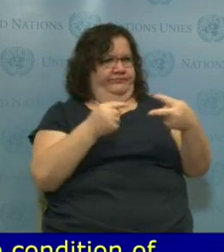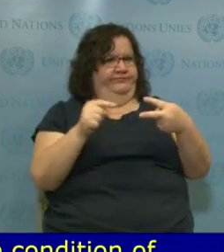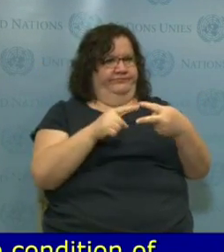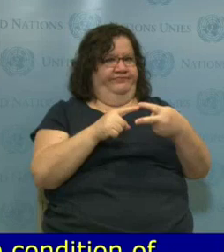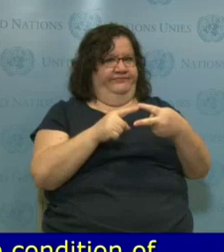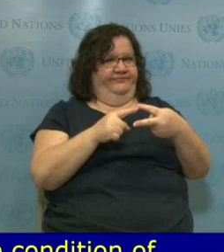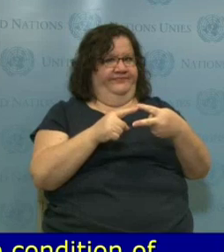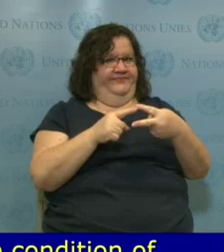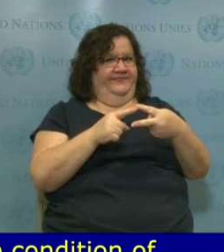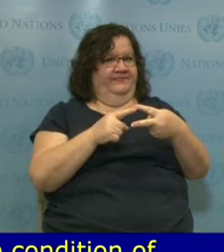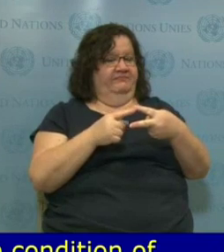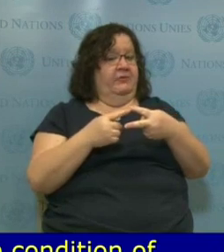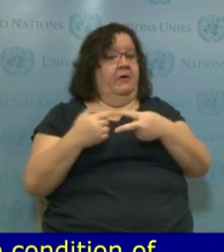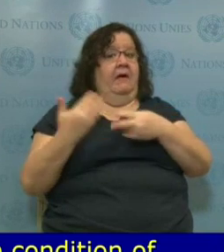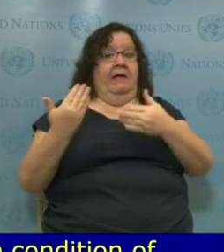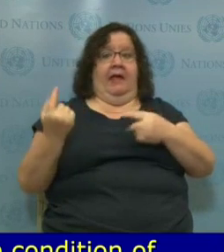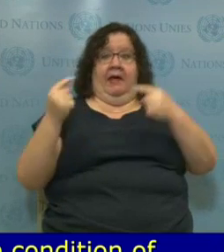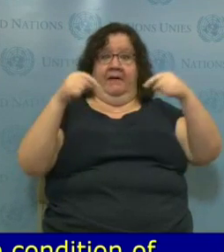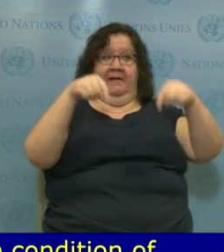goals,